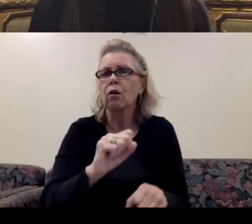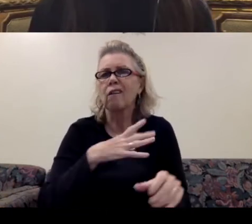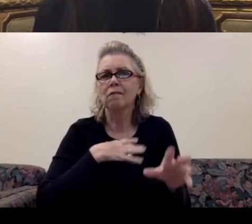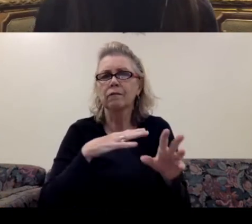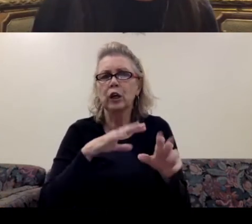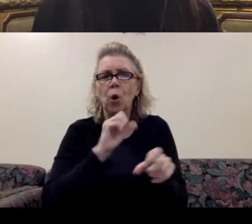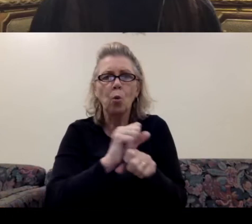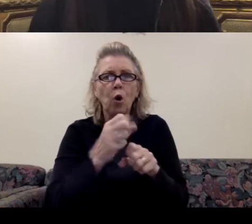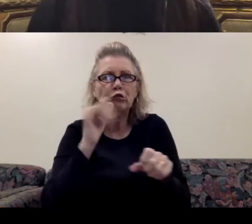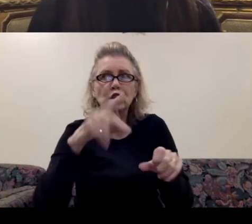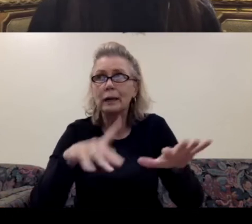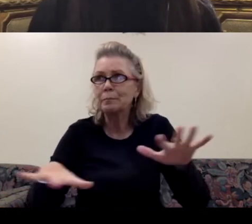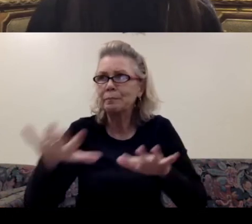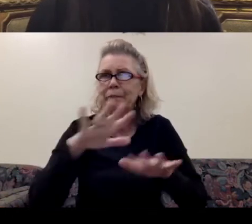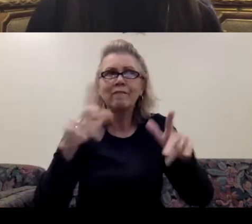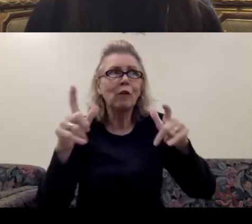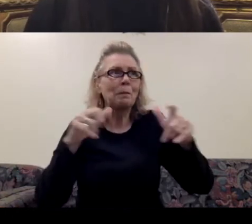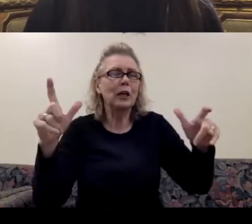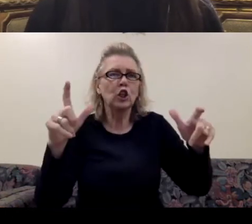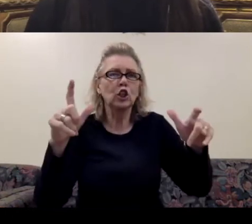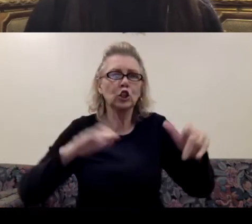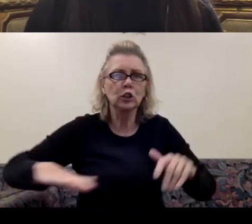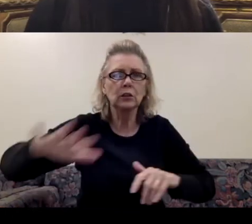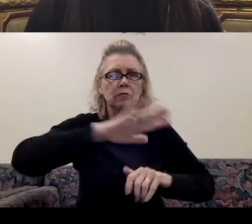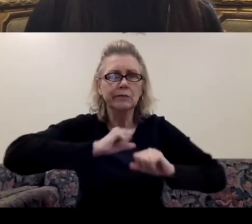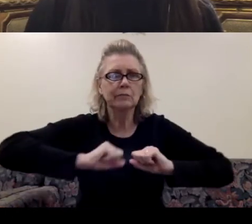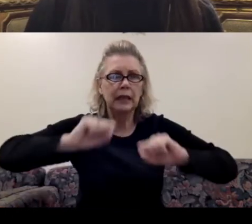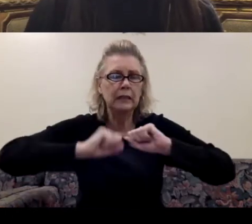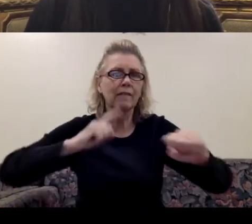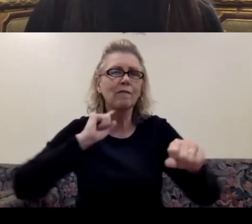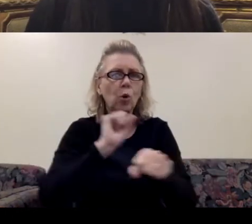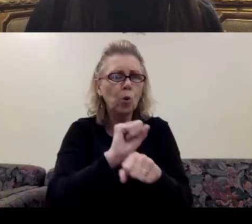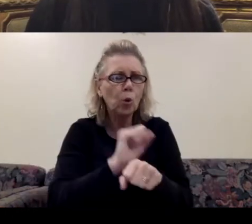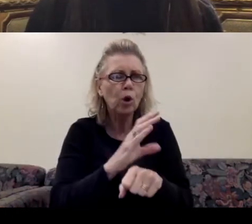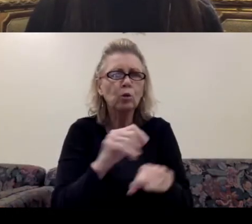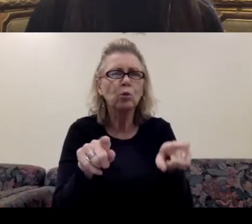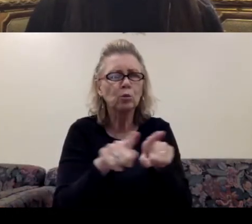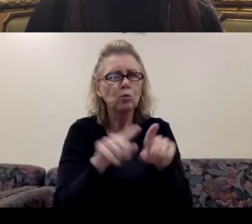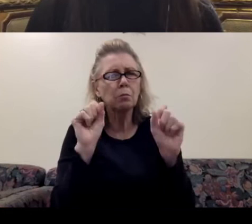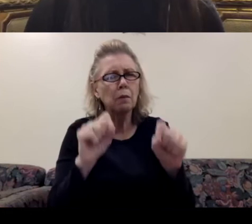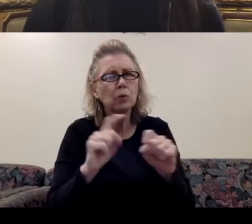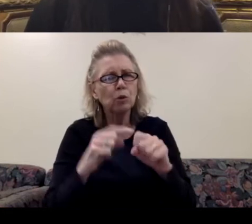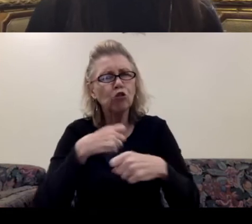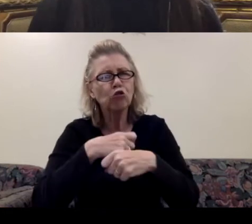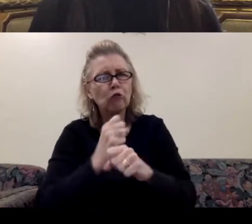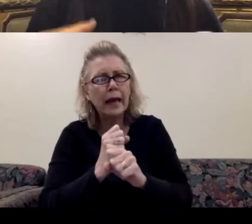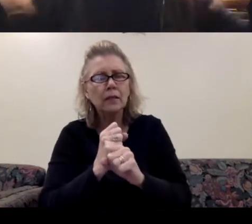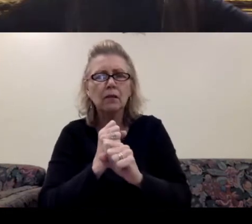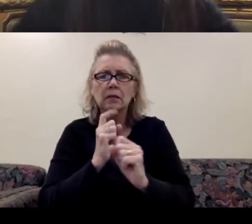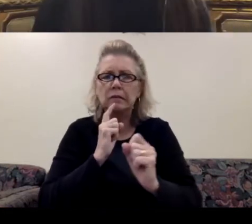biggest space for work, and also to be able to create dialogues with artists from